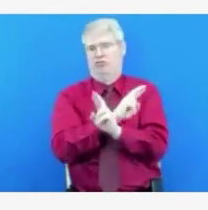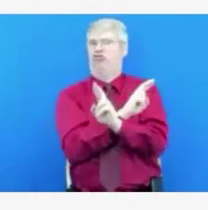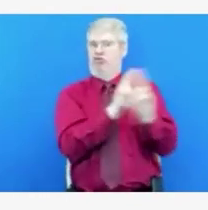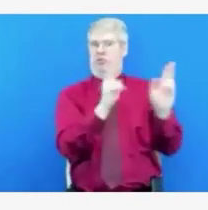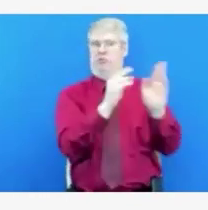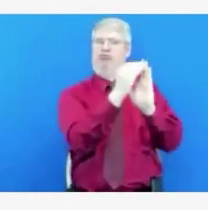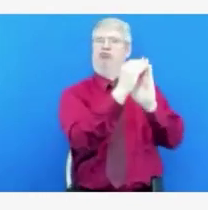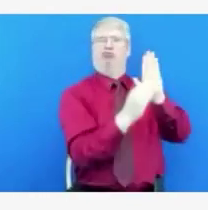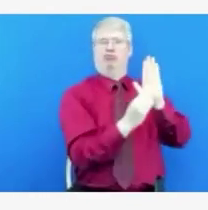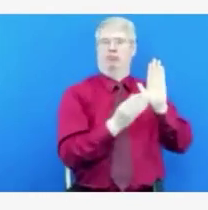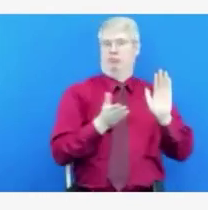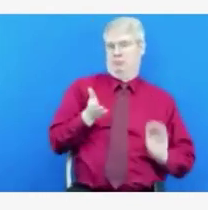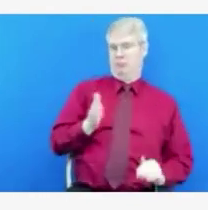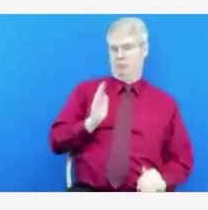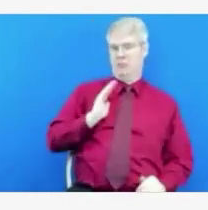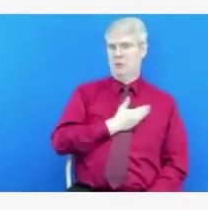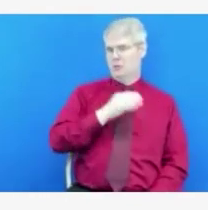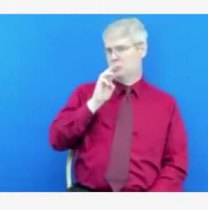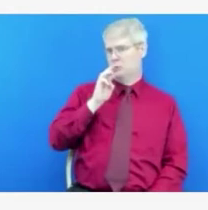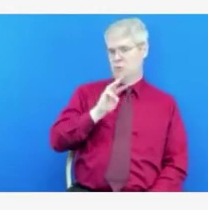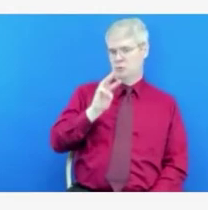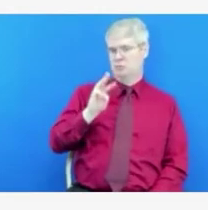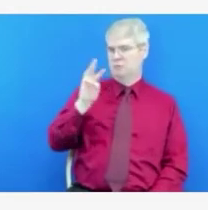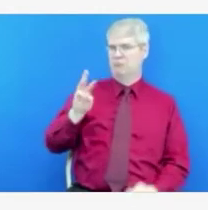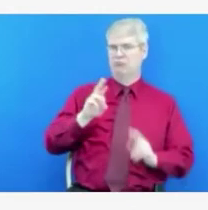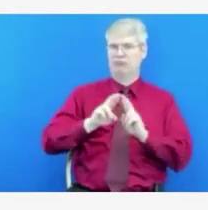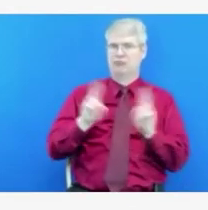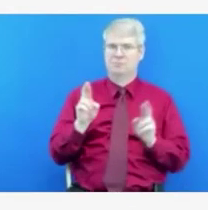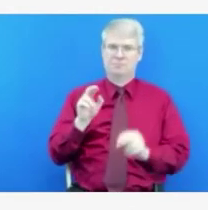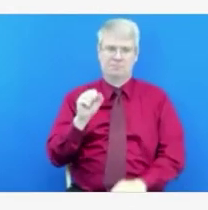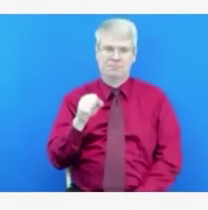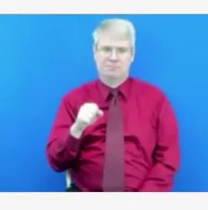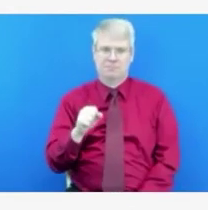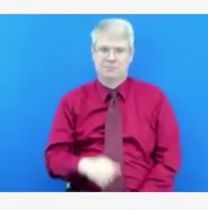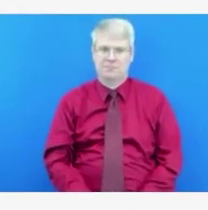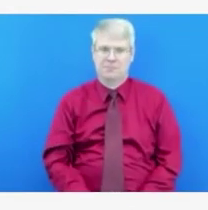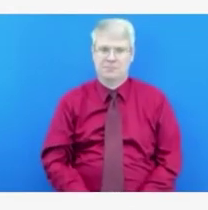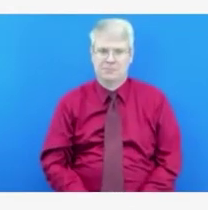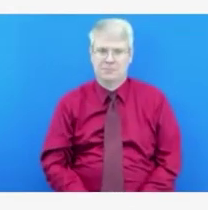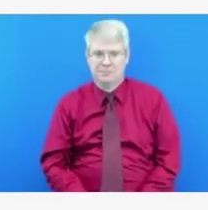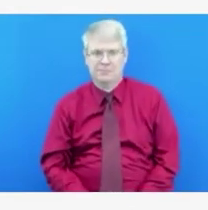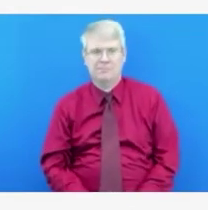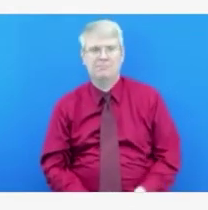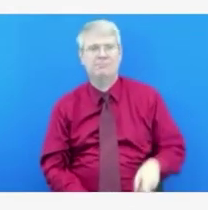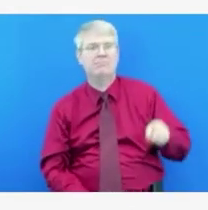All right. Thank you, Director Jepson. Our next question is going to come from Ian Stevenson.